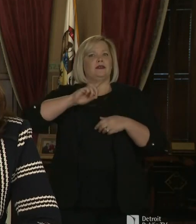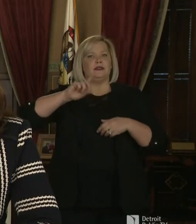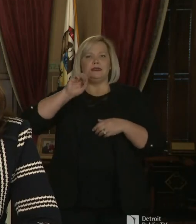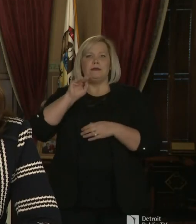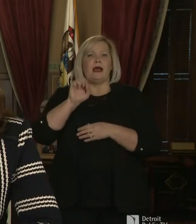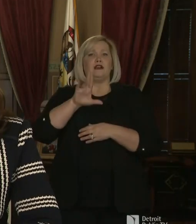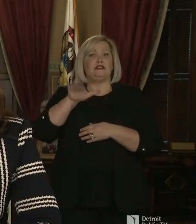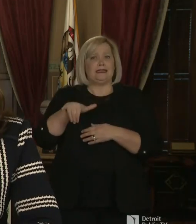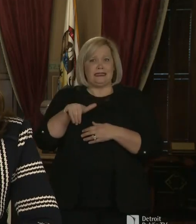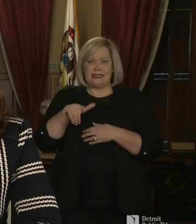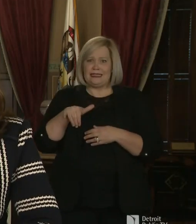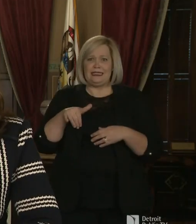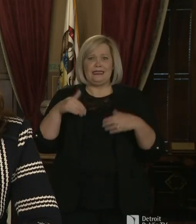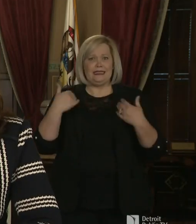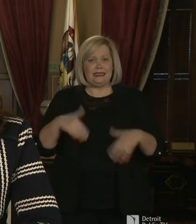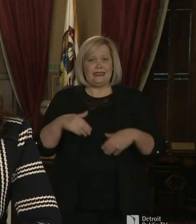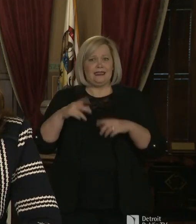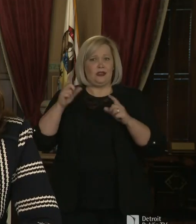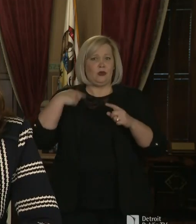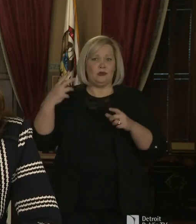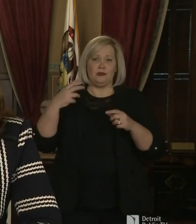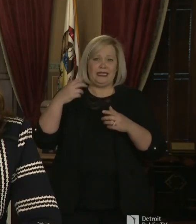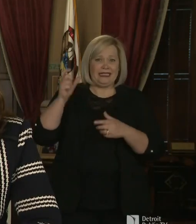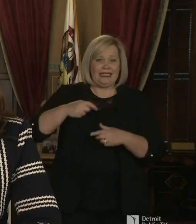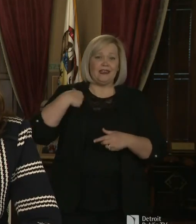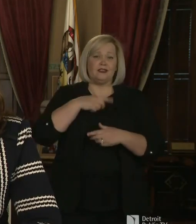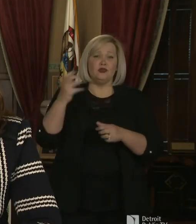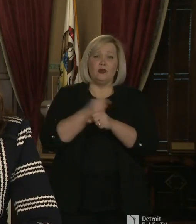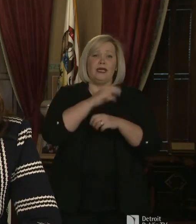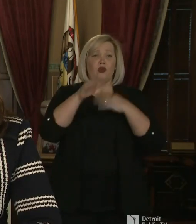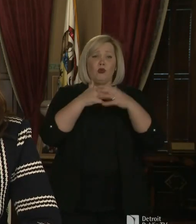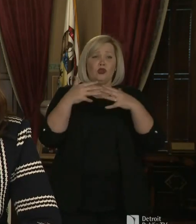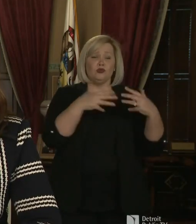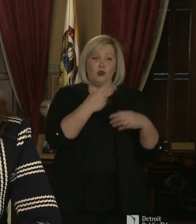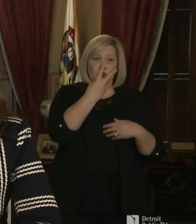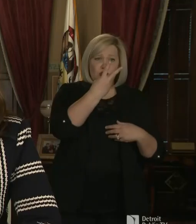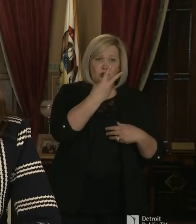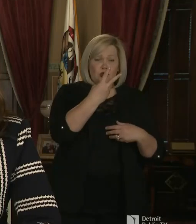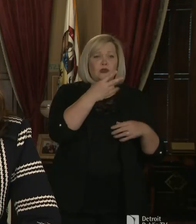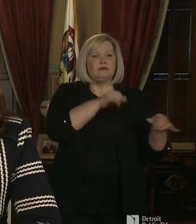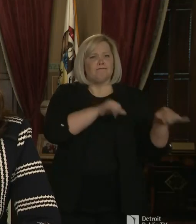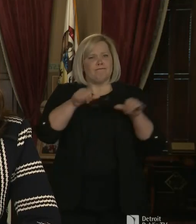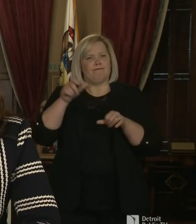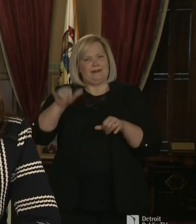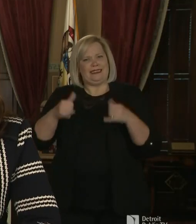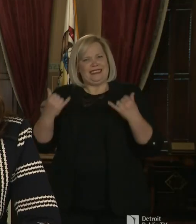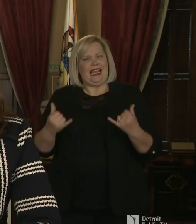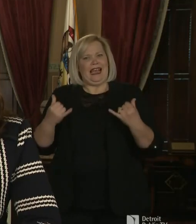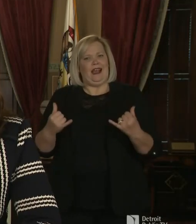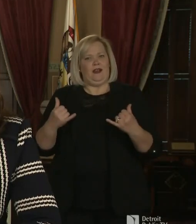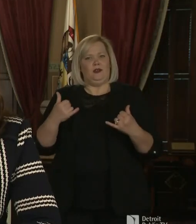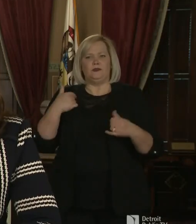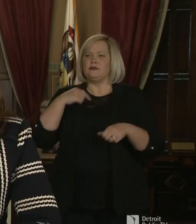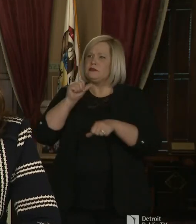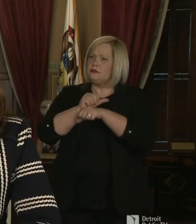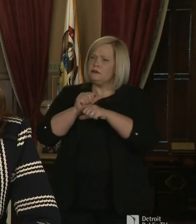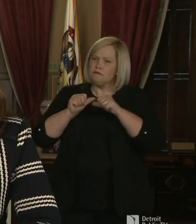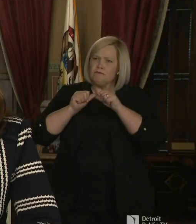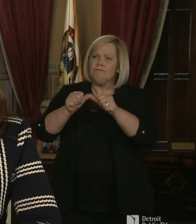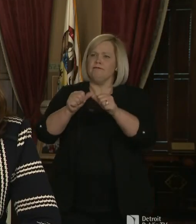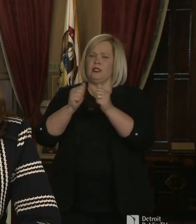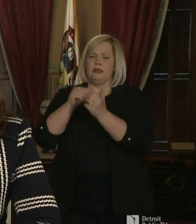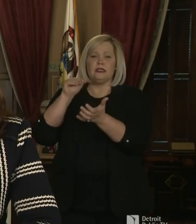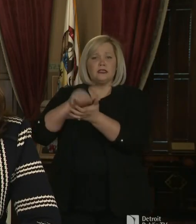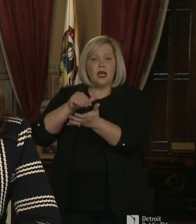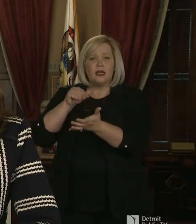World War II. We need that same spirit now. We're working around the clock with doctors and hospitals